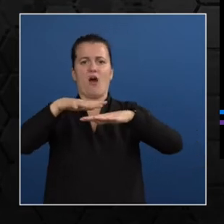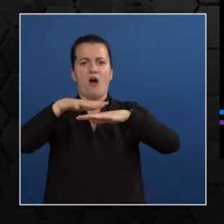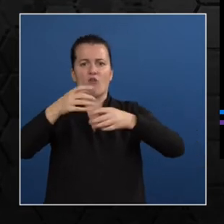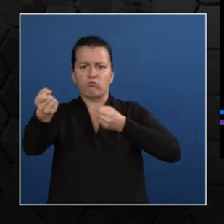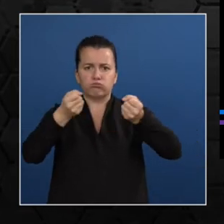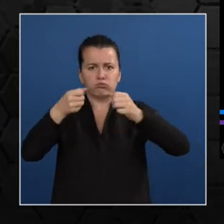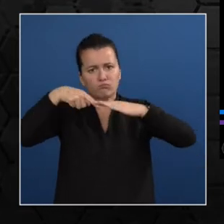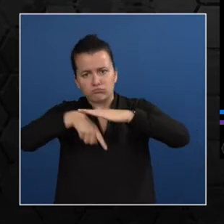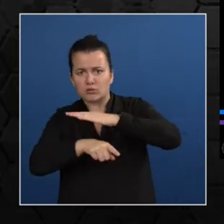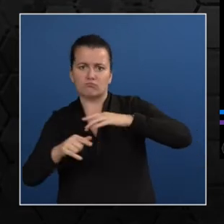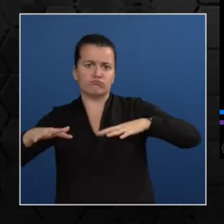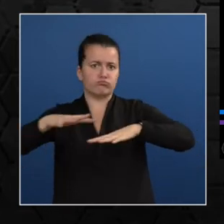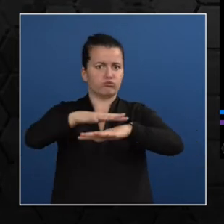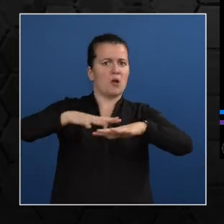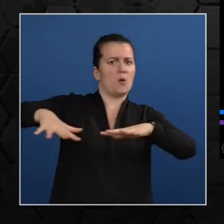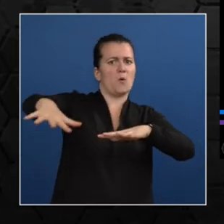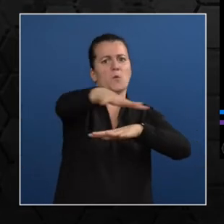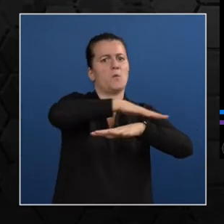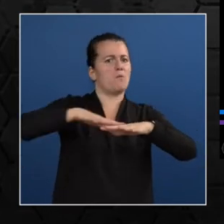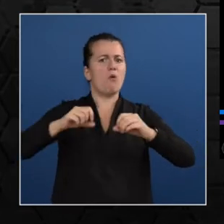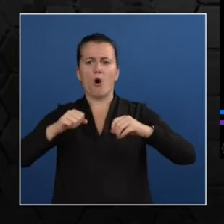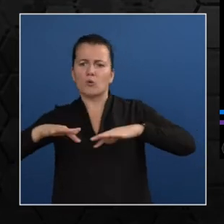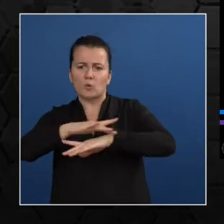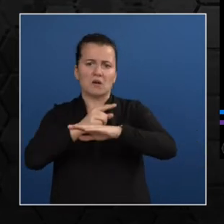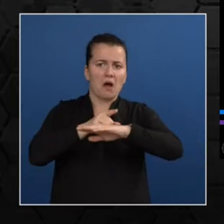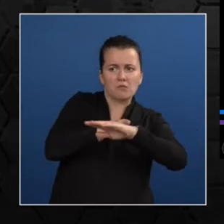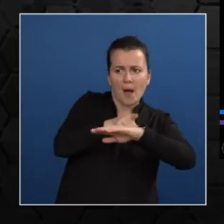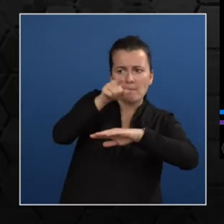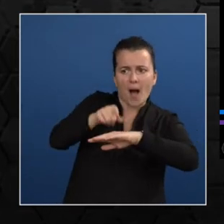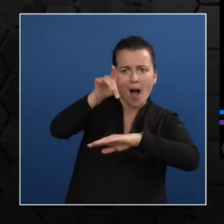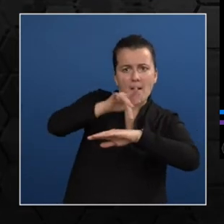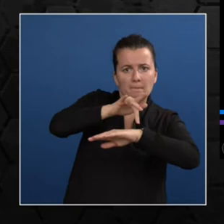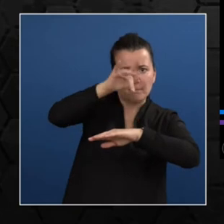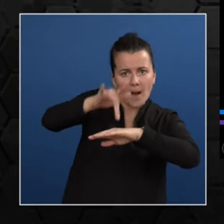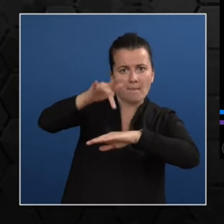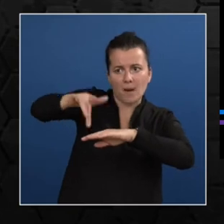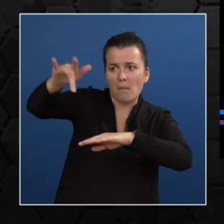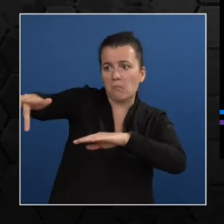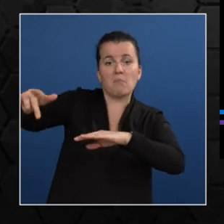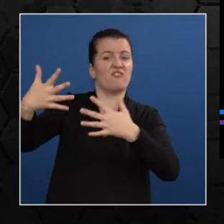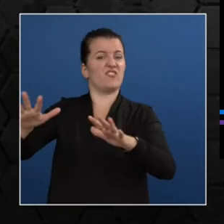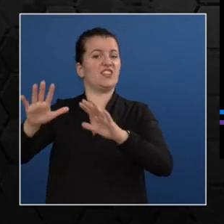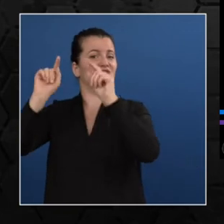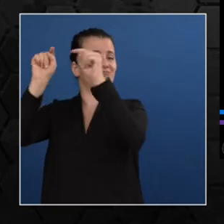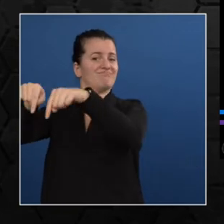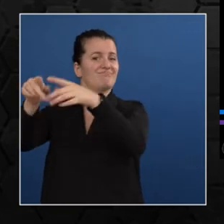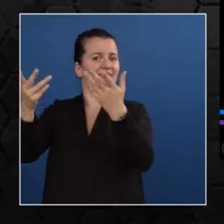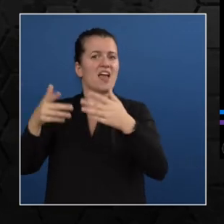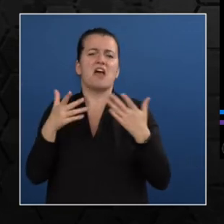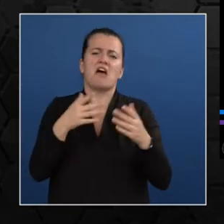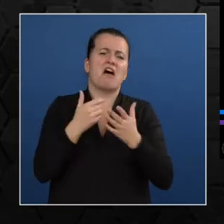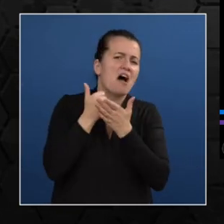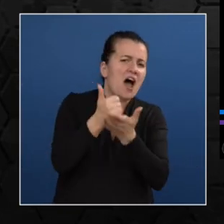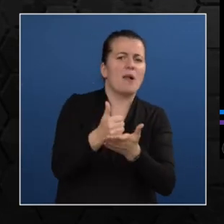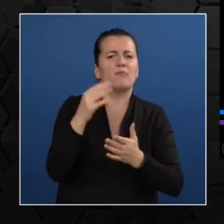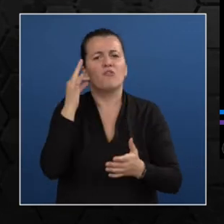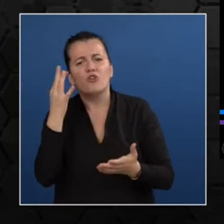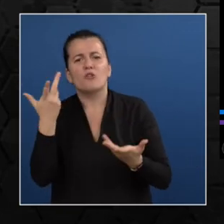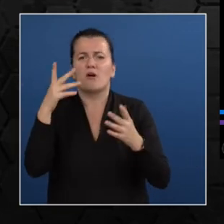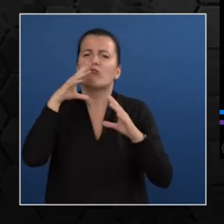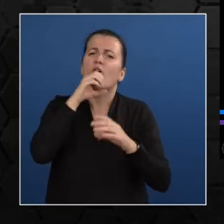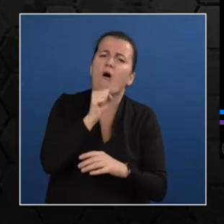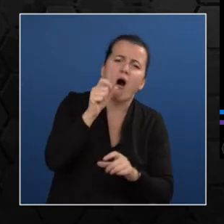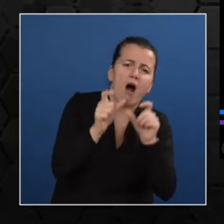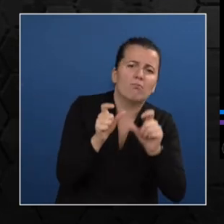safer for the elderly and for women because there are a large number of people who are traveling at the same time. But in spite of all these